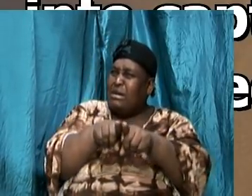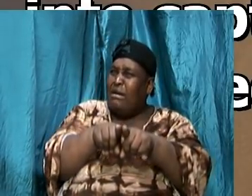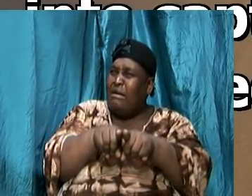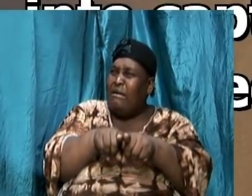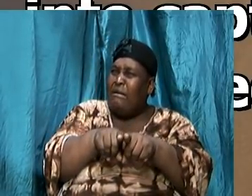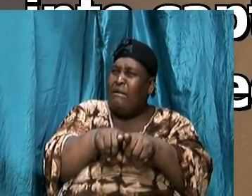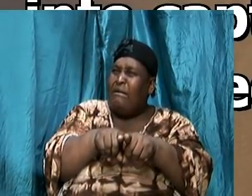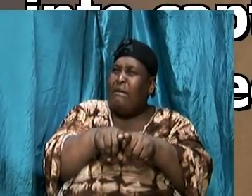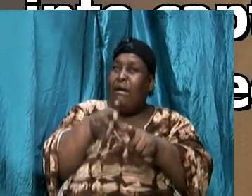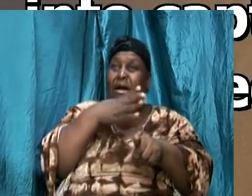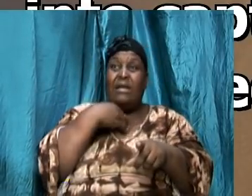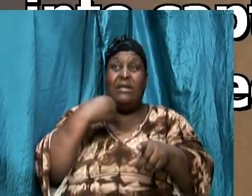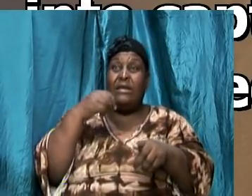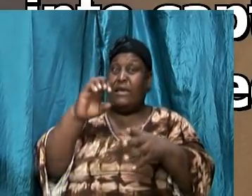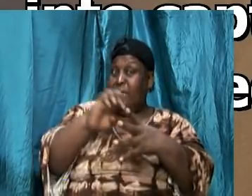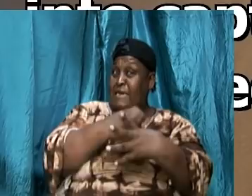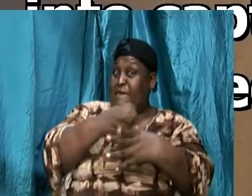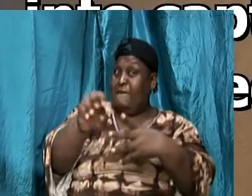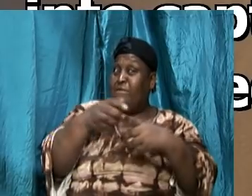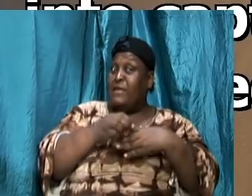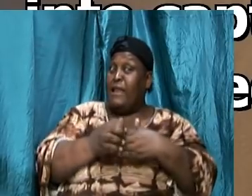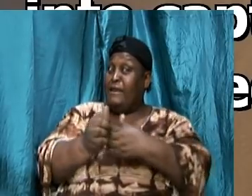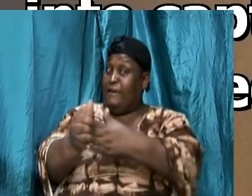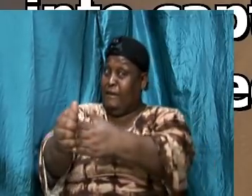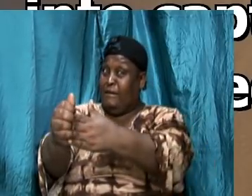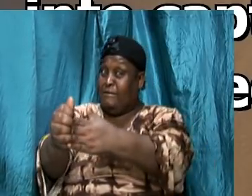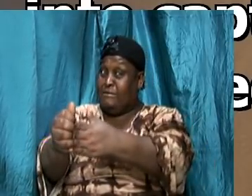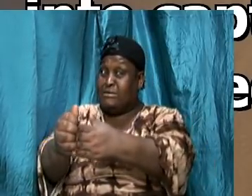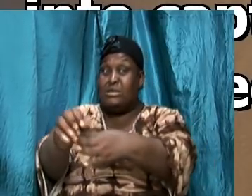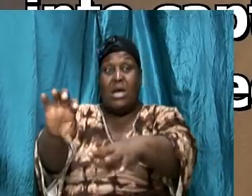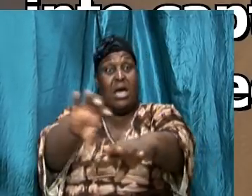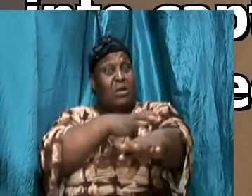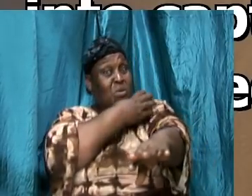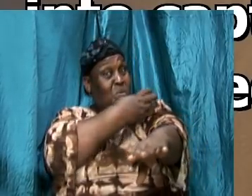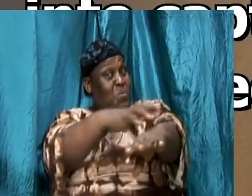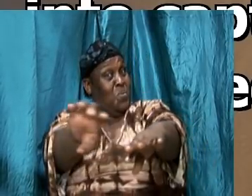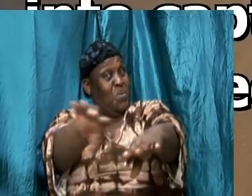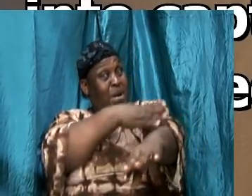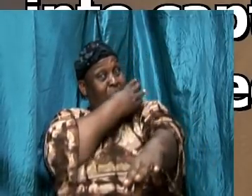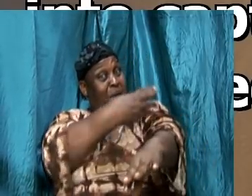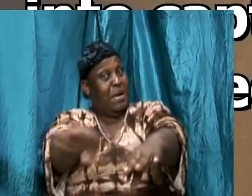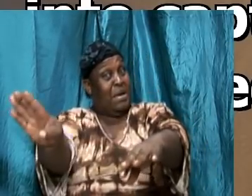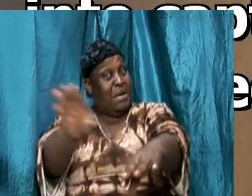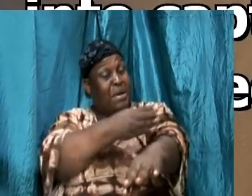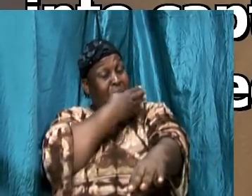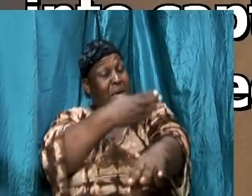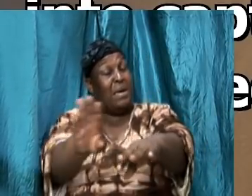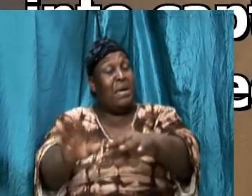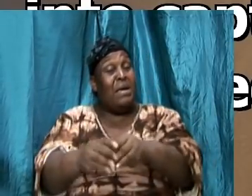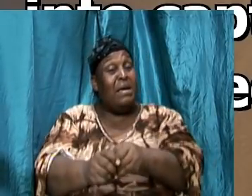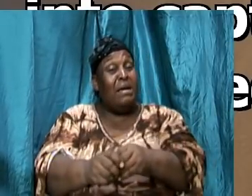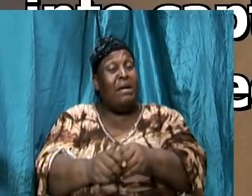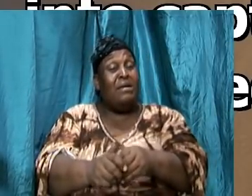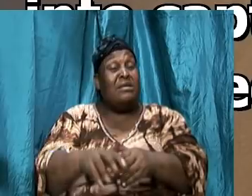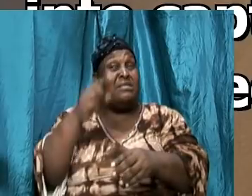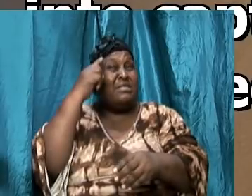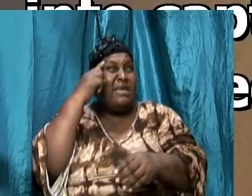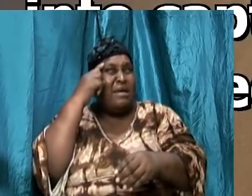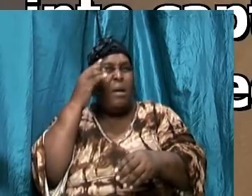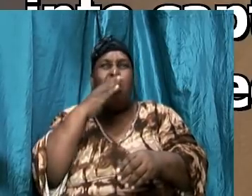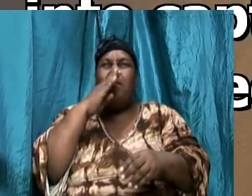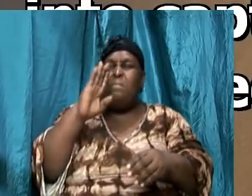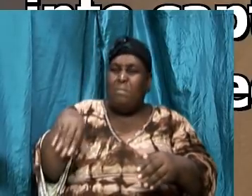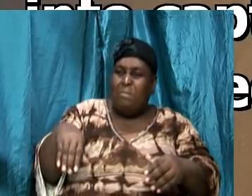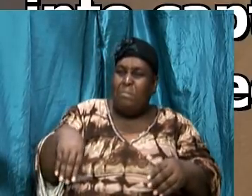leadership we start to think particular ways about the choir we start to think all kinds we start to think particular ways